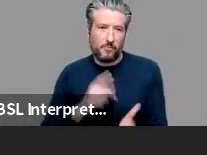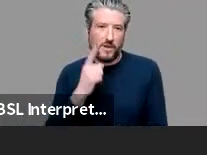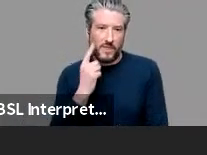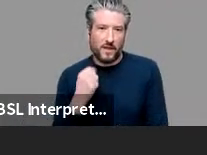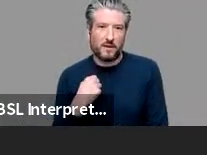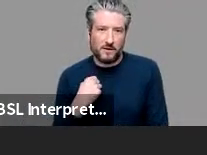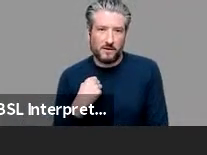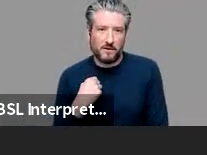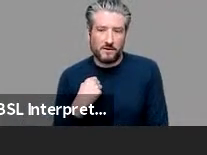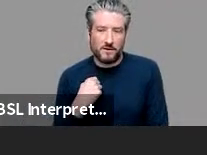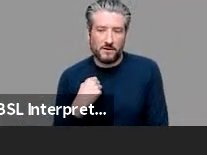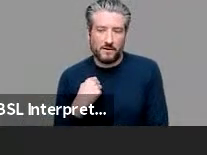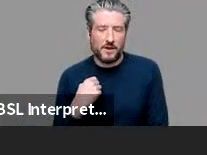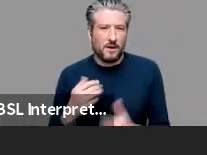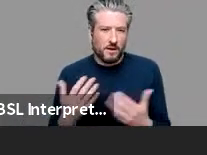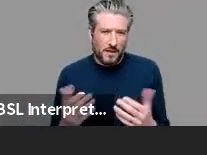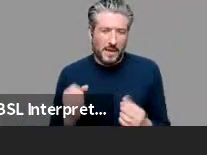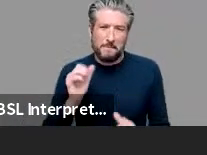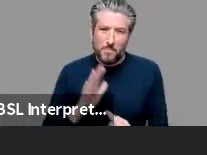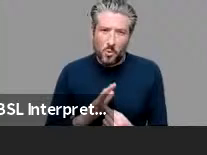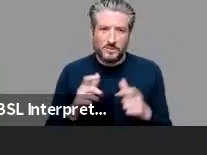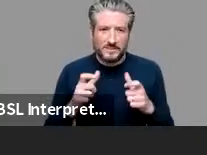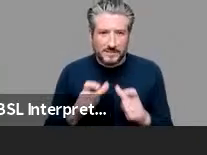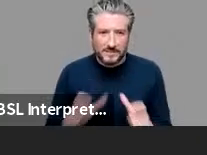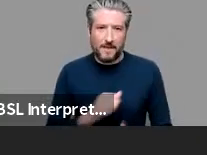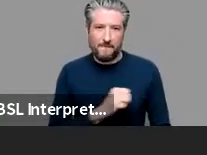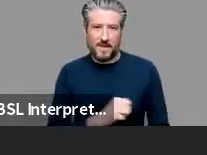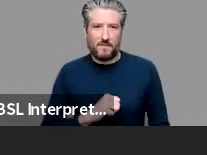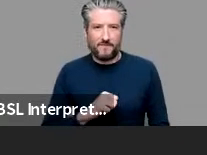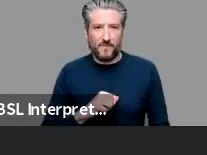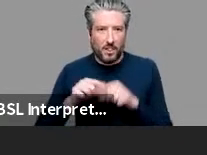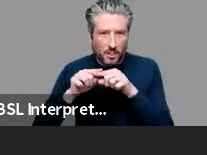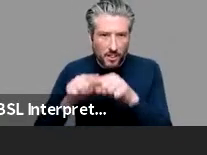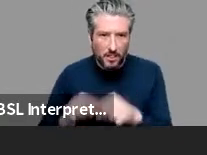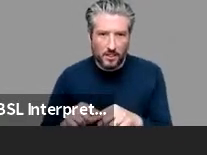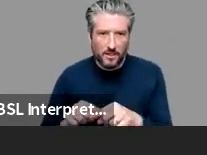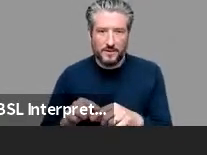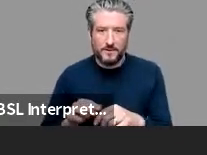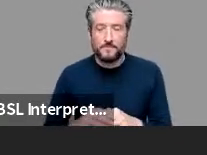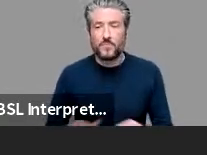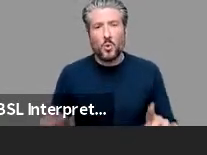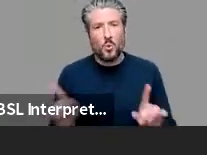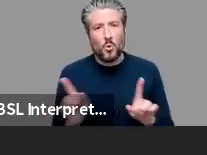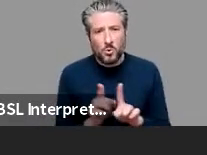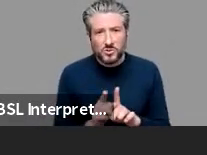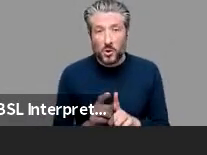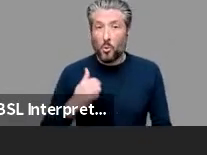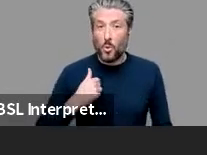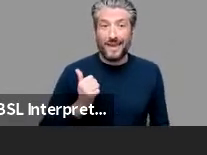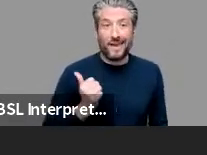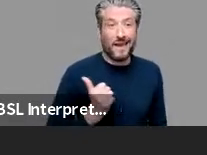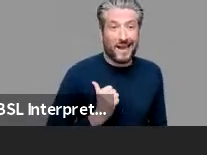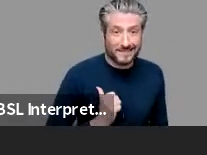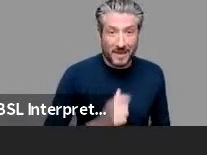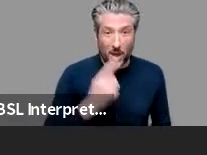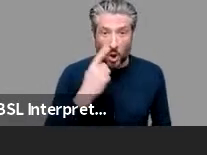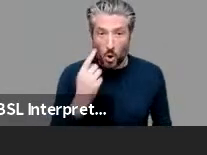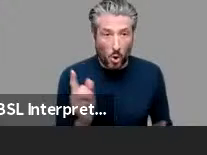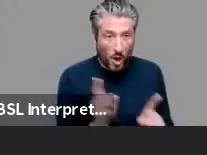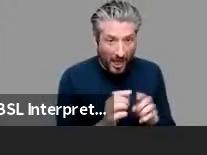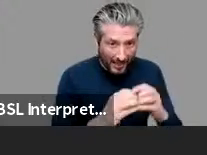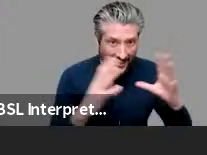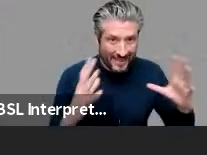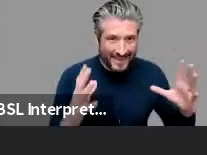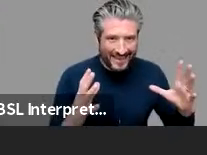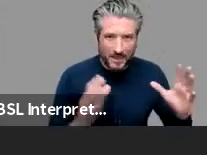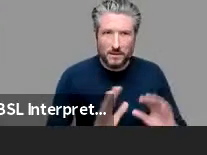if we do that then abstractions may not look how we expect them to look and this is something i will illustrate with a case study on alimorphy